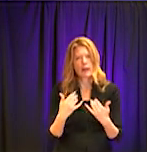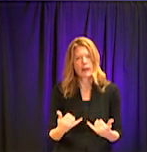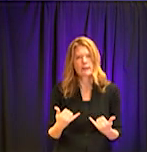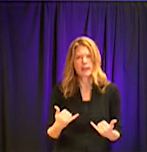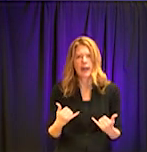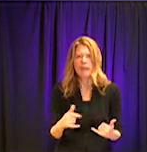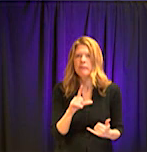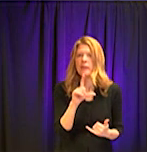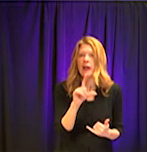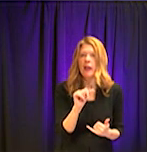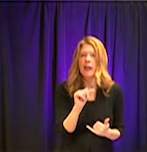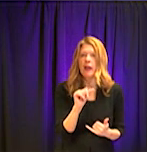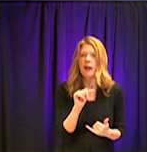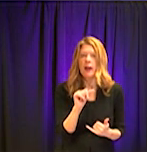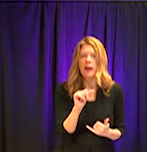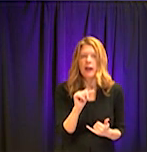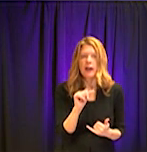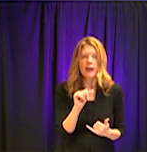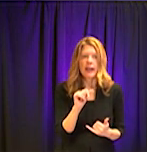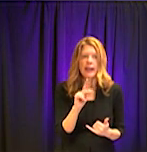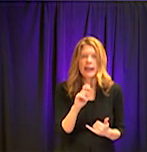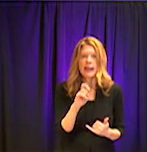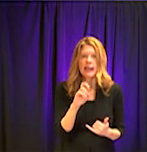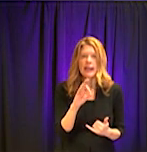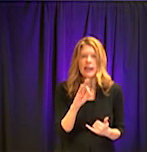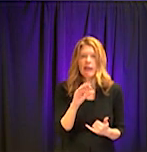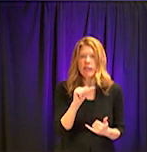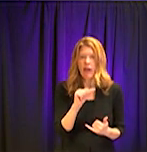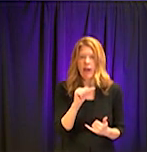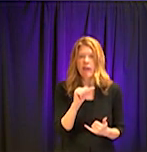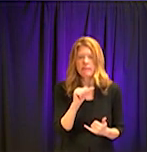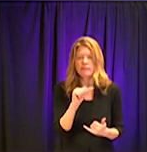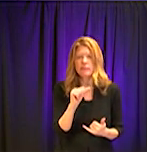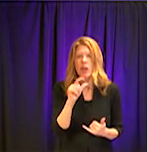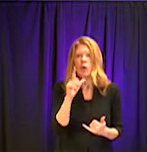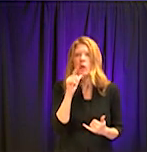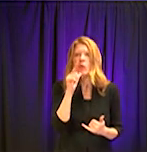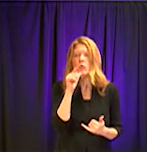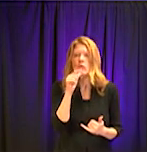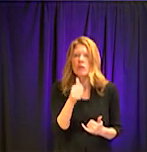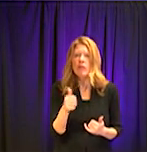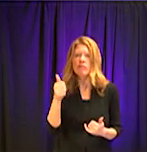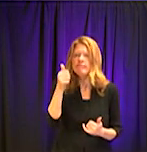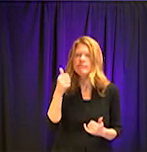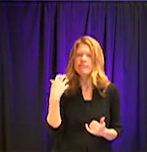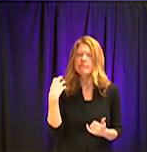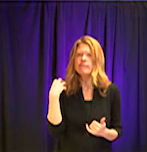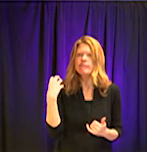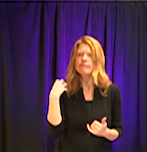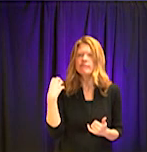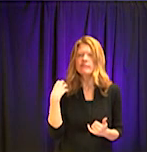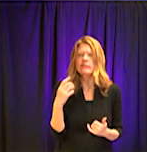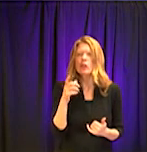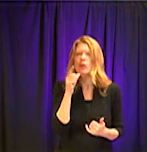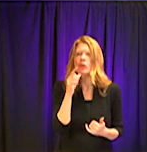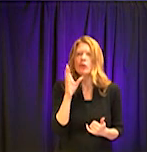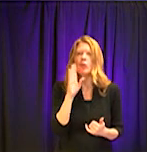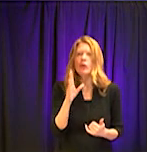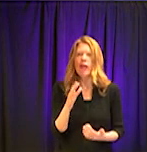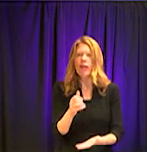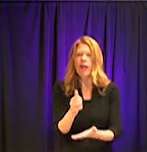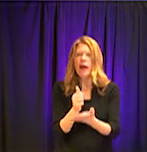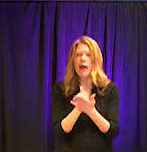Lakeitha Carlos, who is the CEO for us, the chief of staff of our CEO, is online looking at your